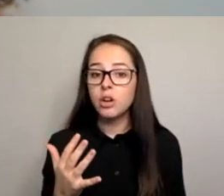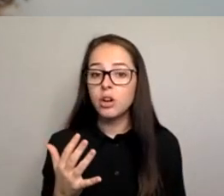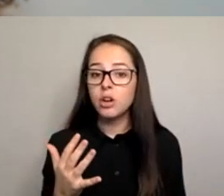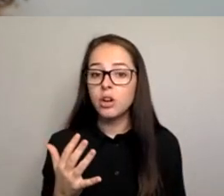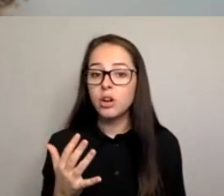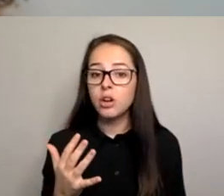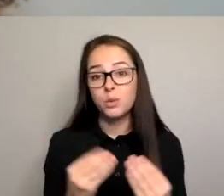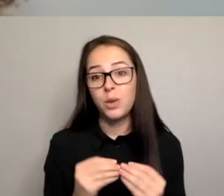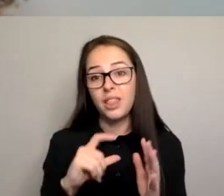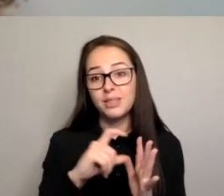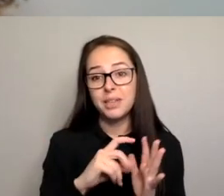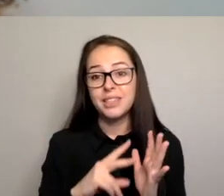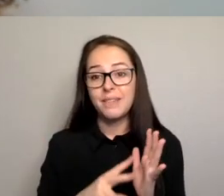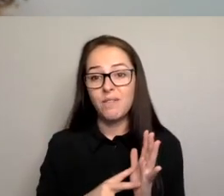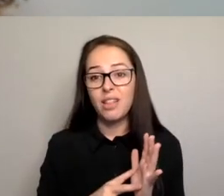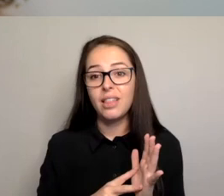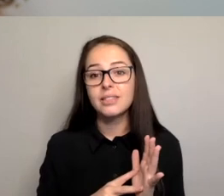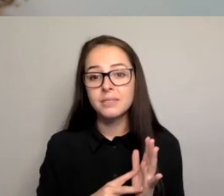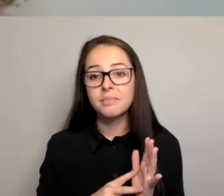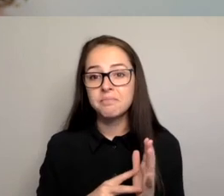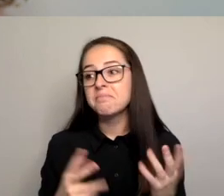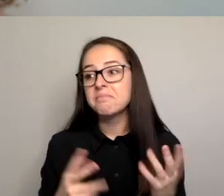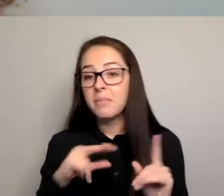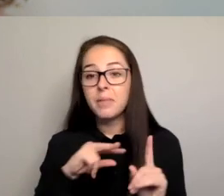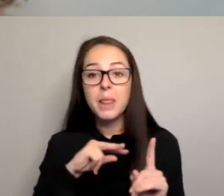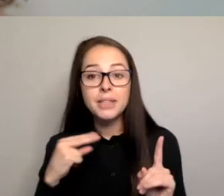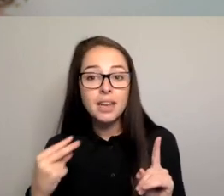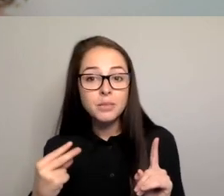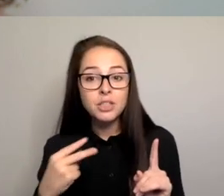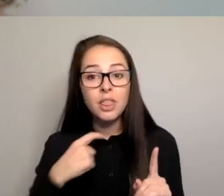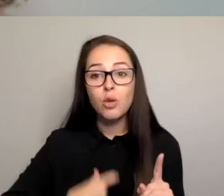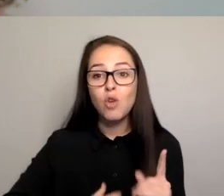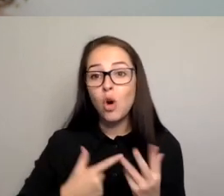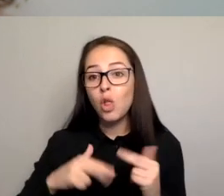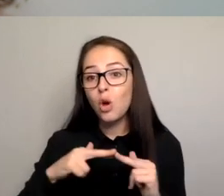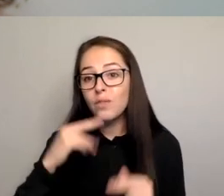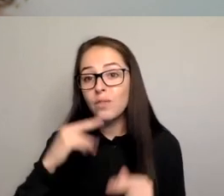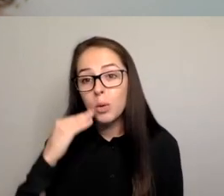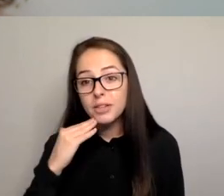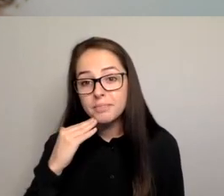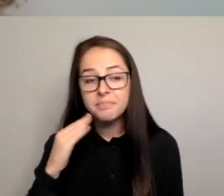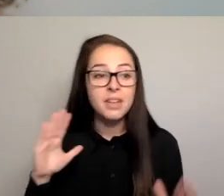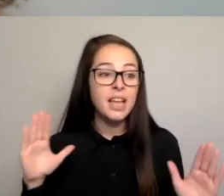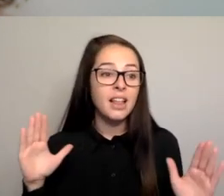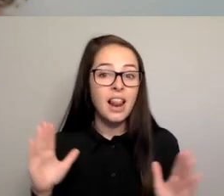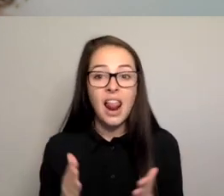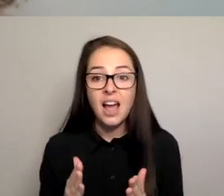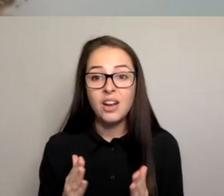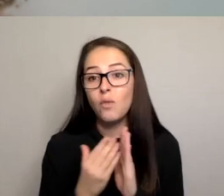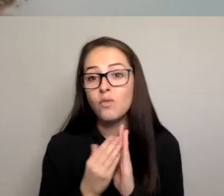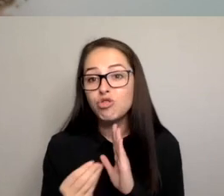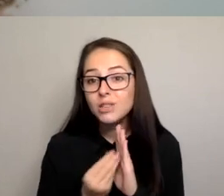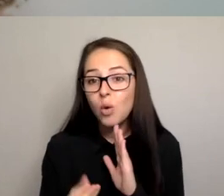Things like the perception of the role of women. Lack of resources and finances. Self